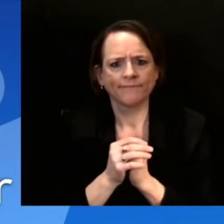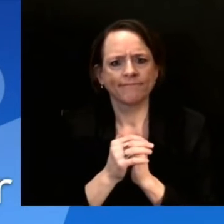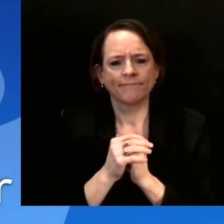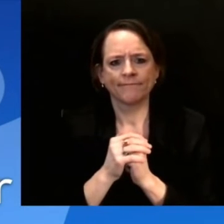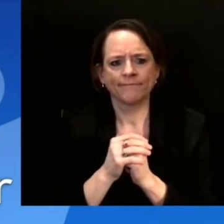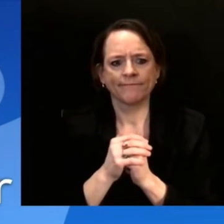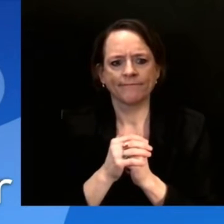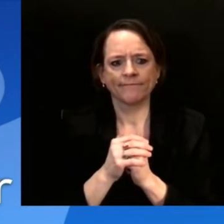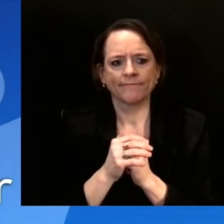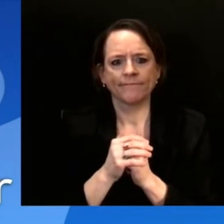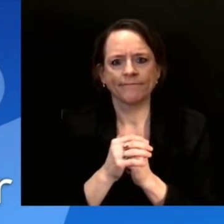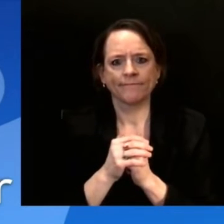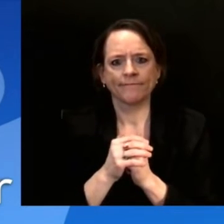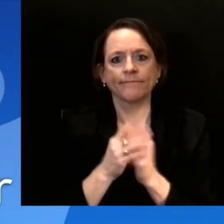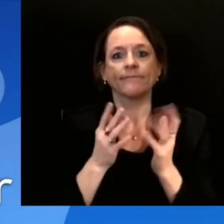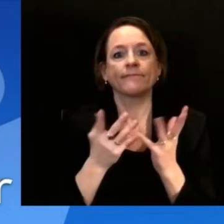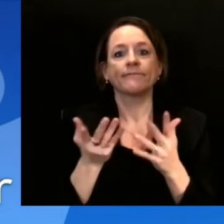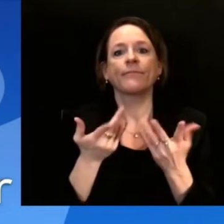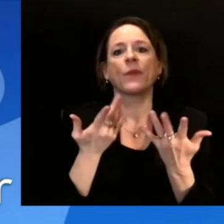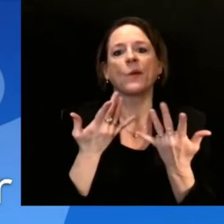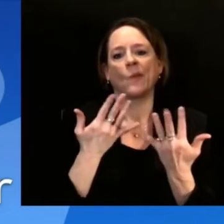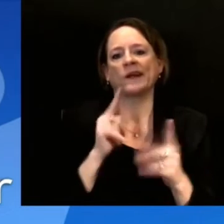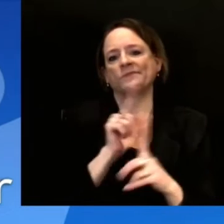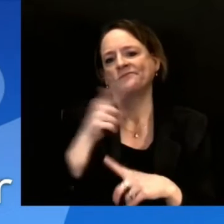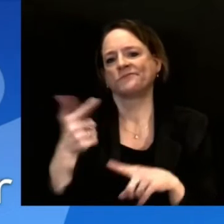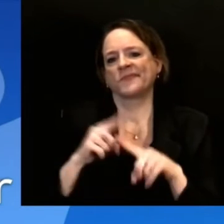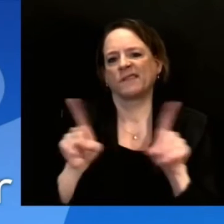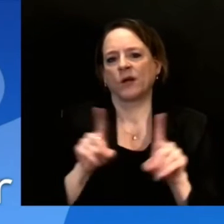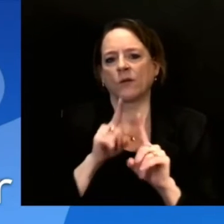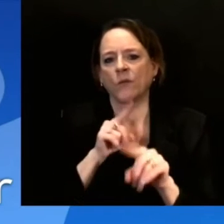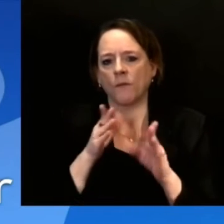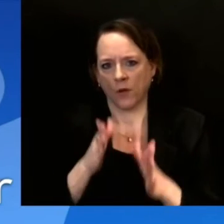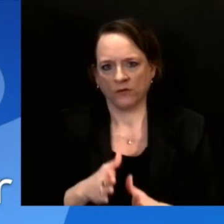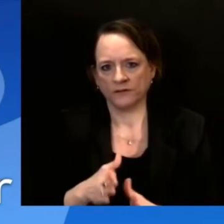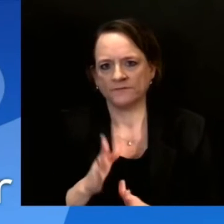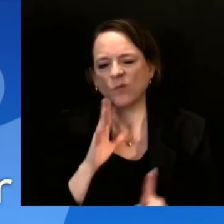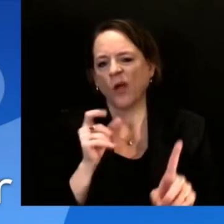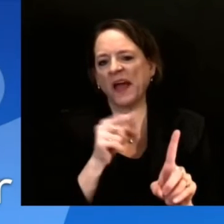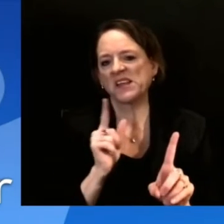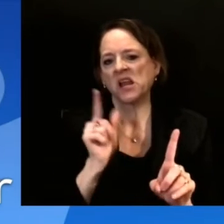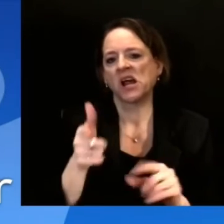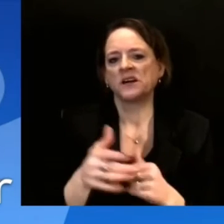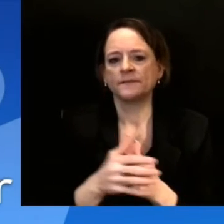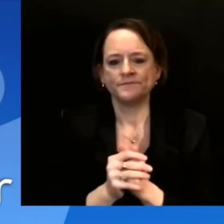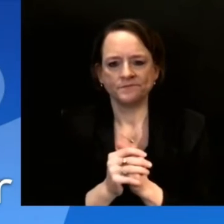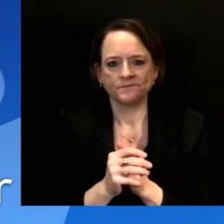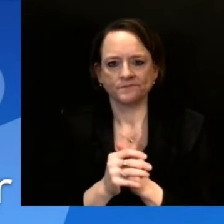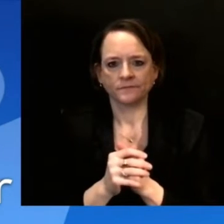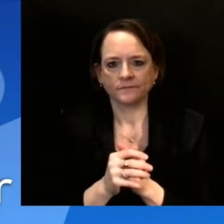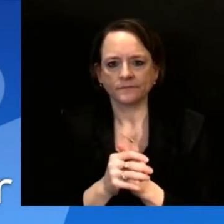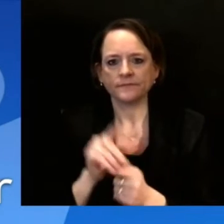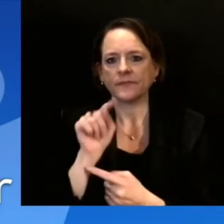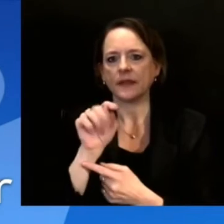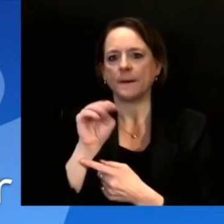All right, let's try to get back to Melanie. We'll go to Tom Durian, TMJ4 in Milwaukee. Tom?